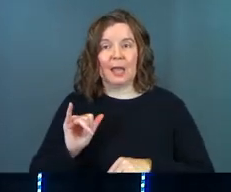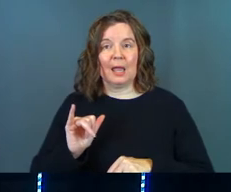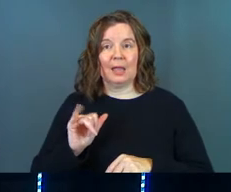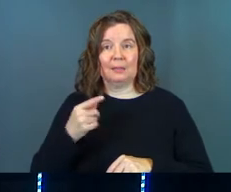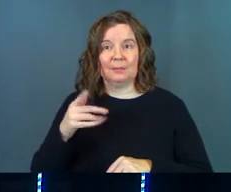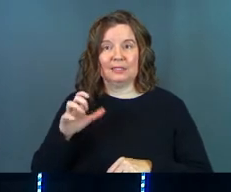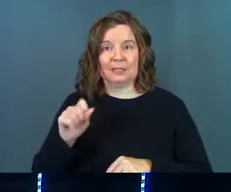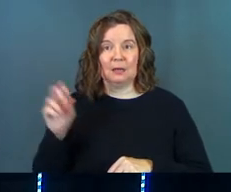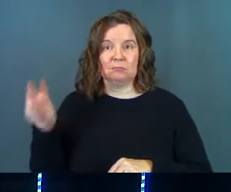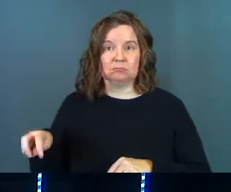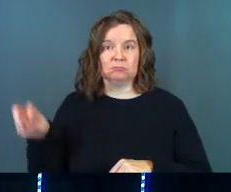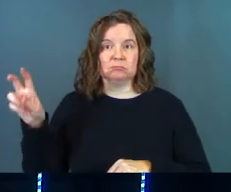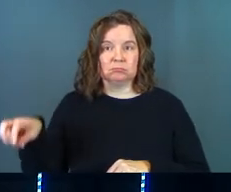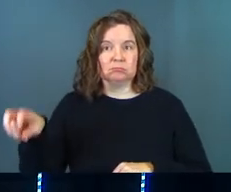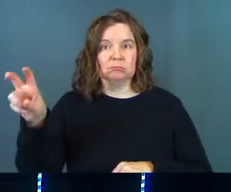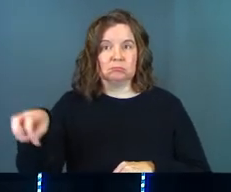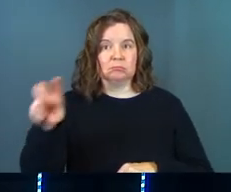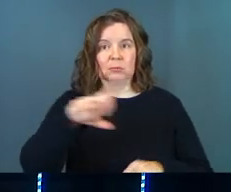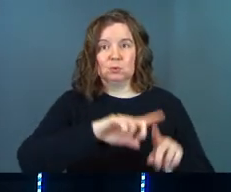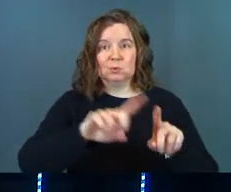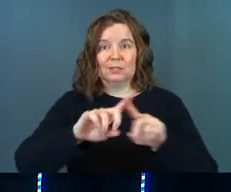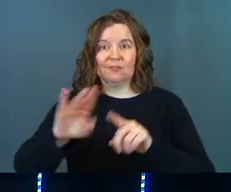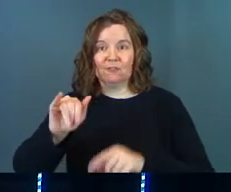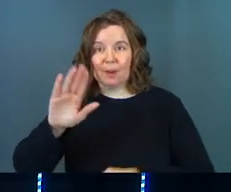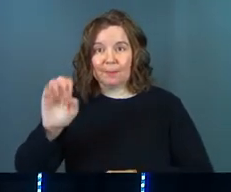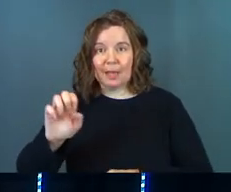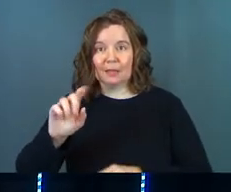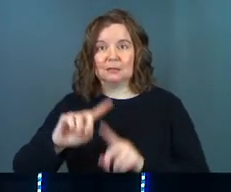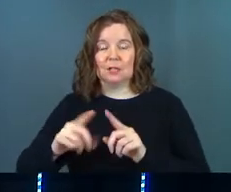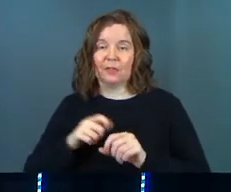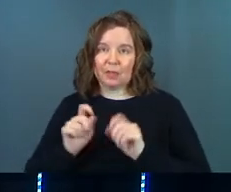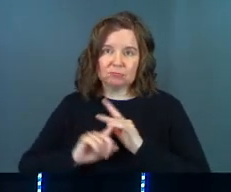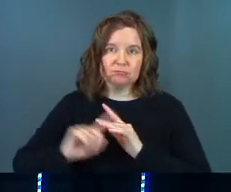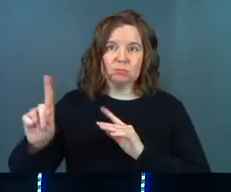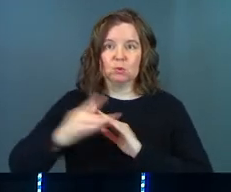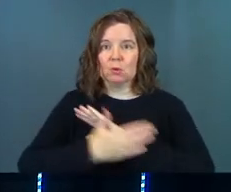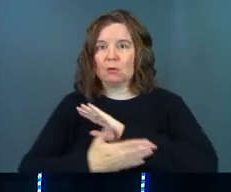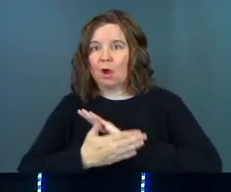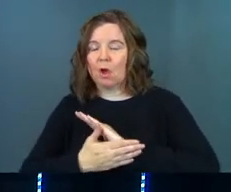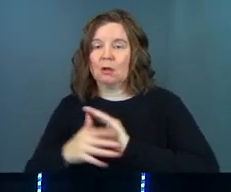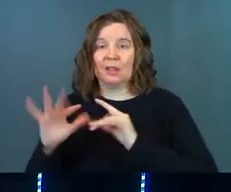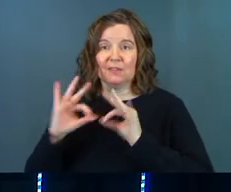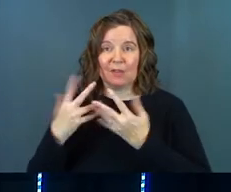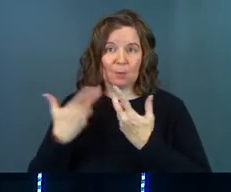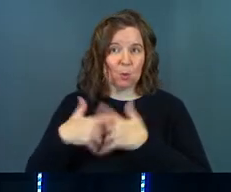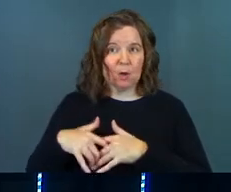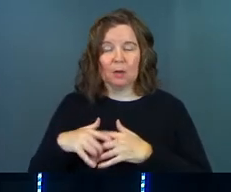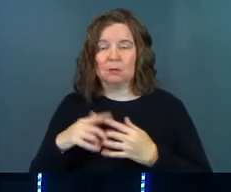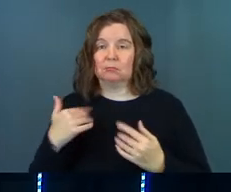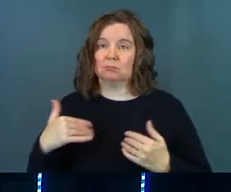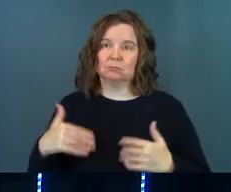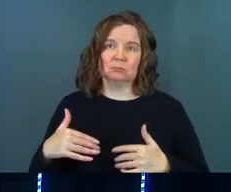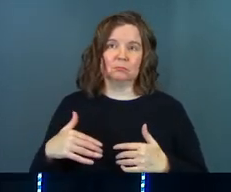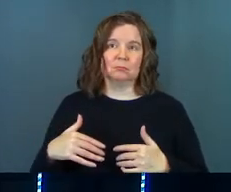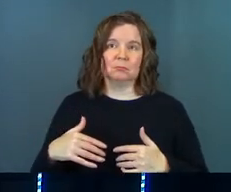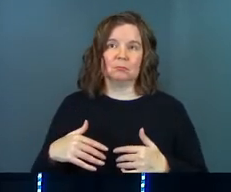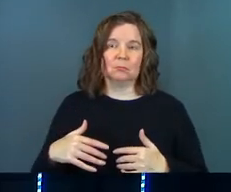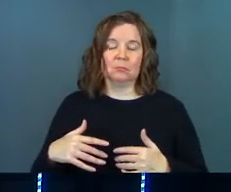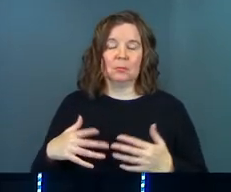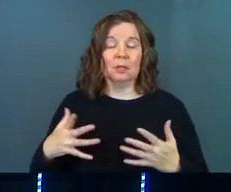they a PCS from different base to different bases. They go on deployments, and their families work that out. It's